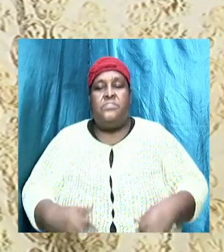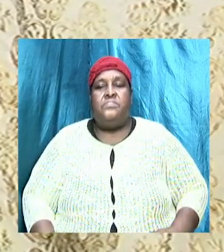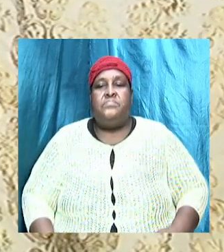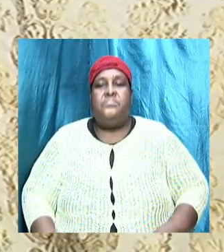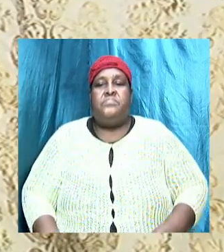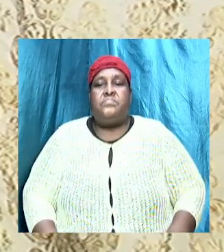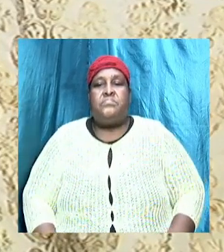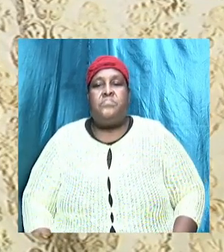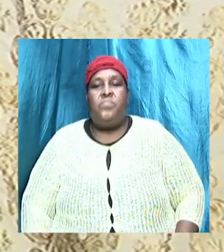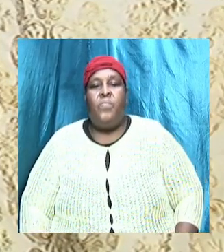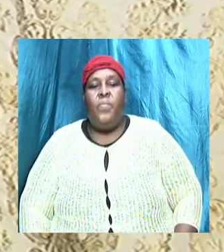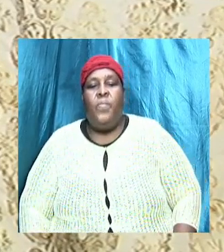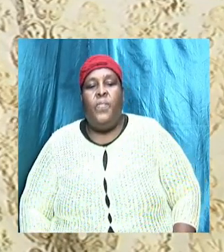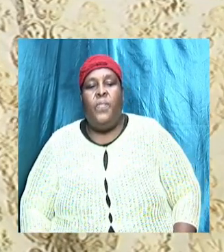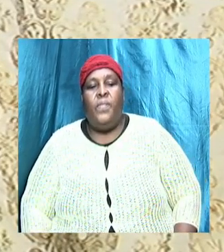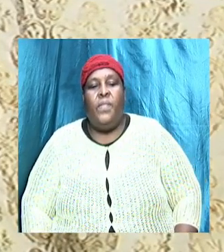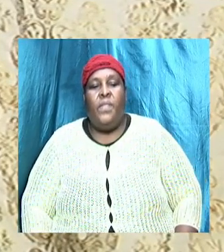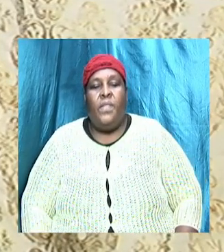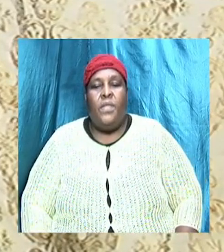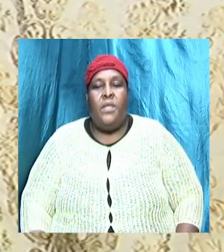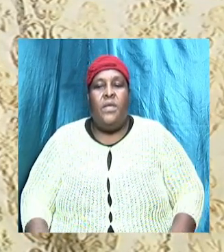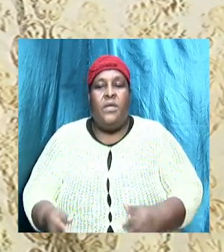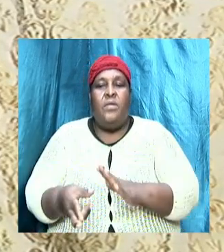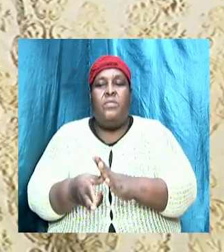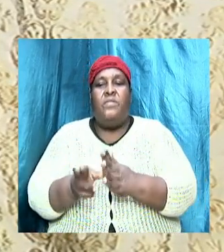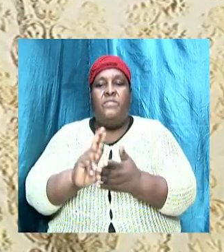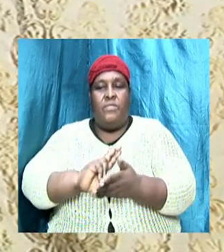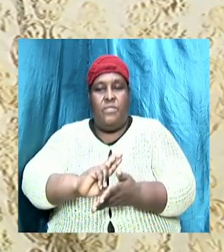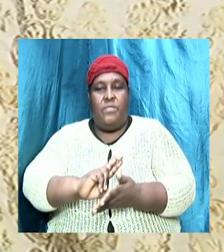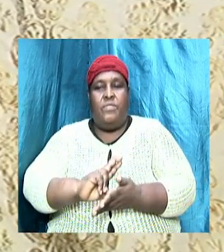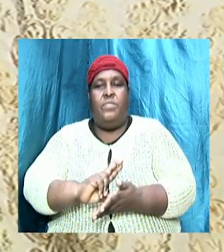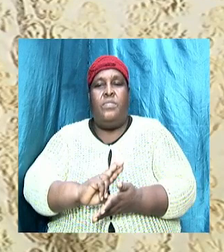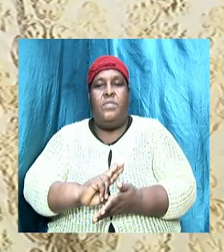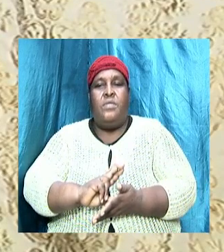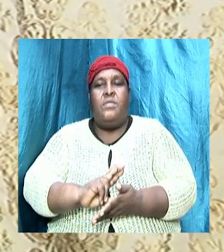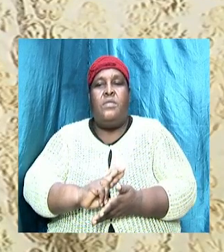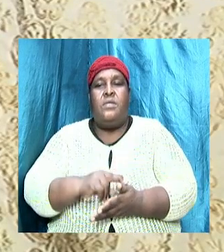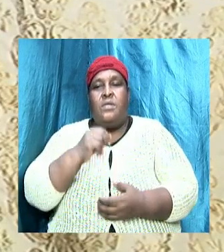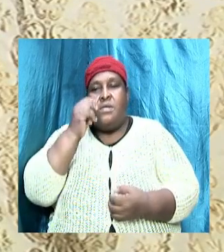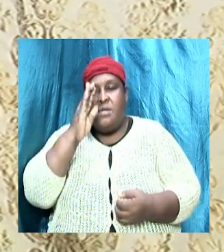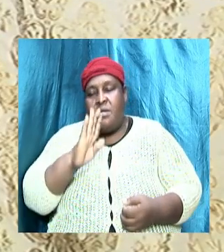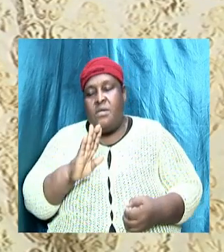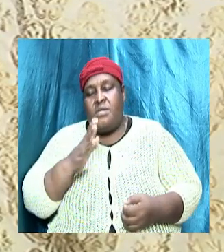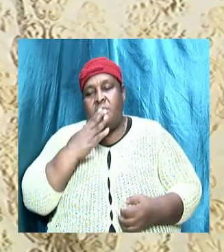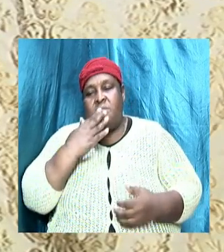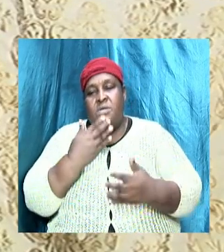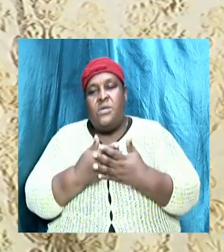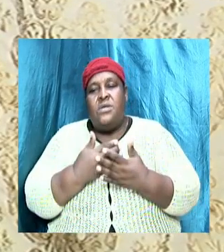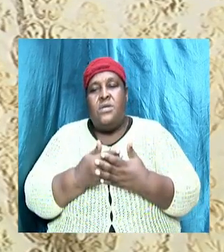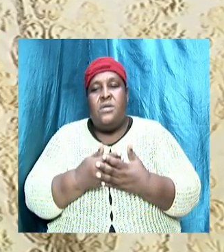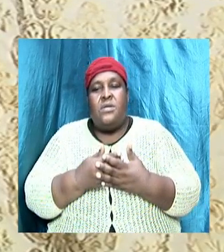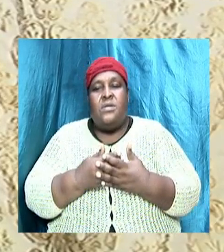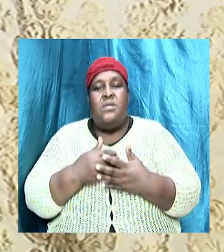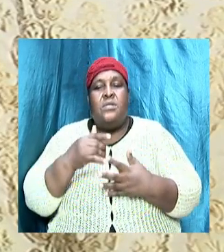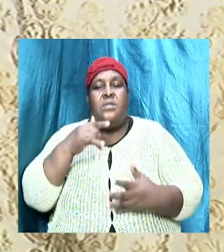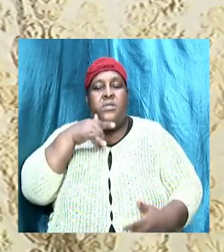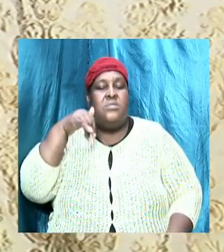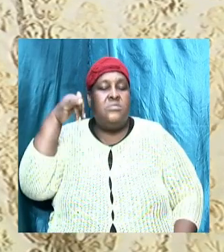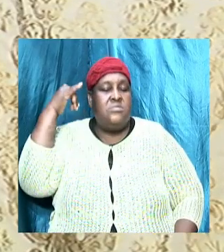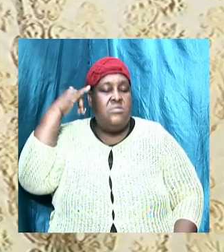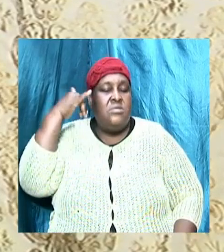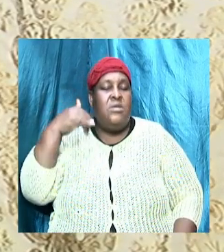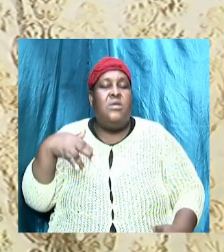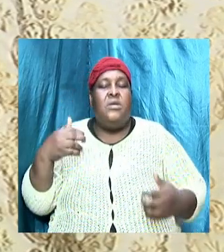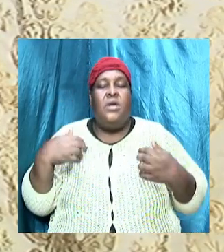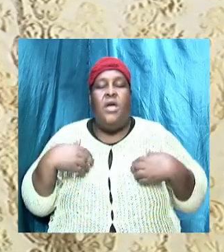Alright, so as usual, you know, we're going to do a little bit of recap. You know, God is extremely good. You know, yesterday we had some rain, you know. I was wondering